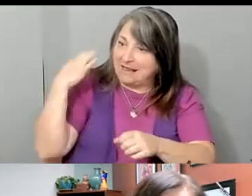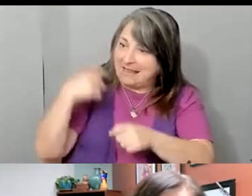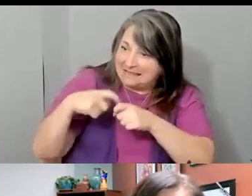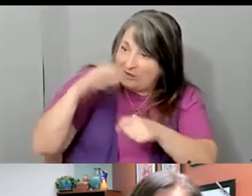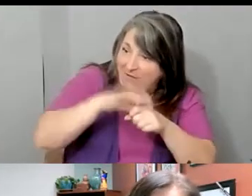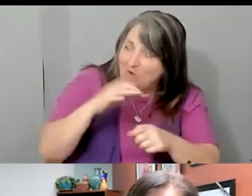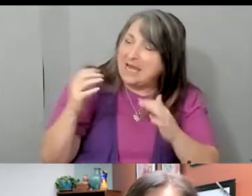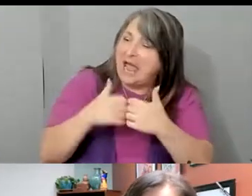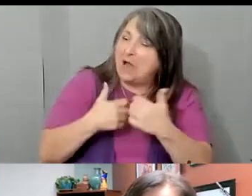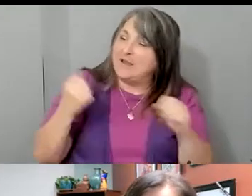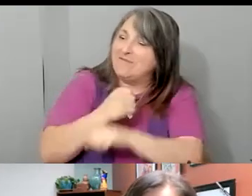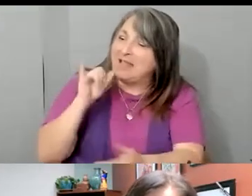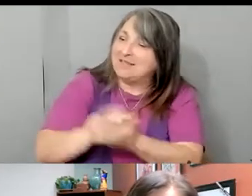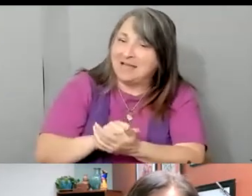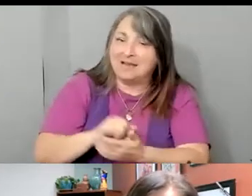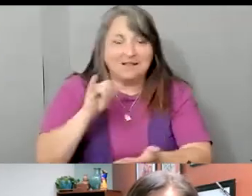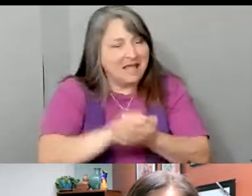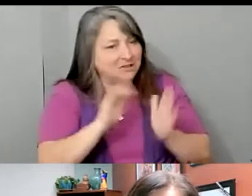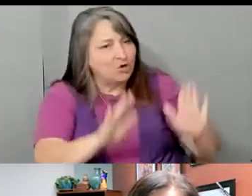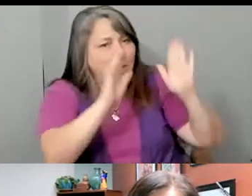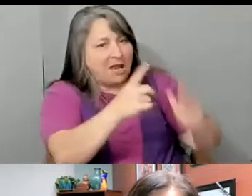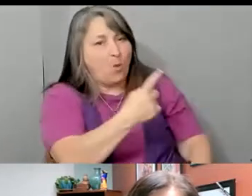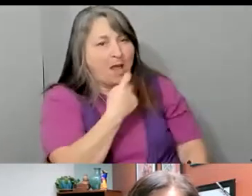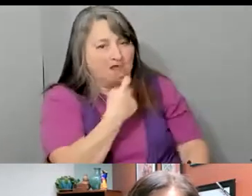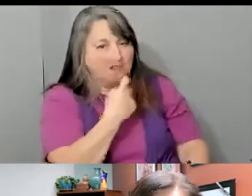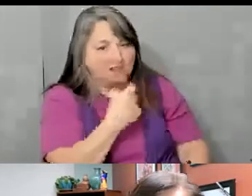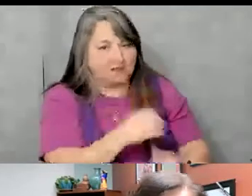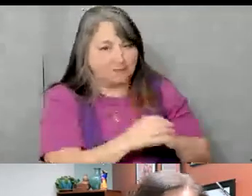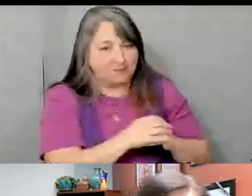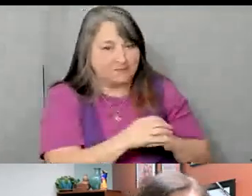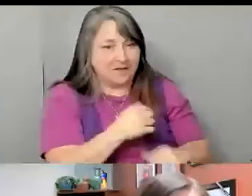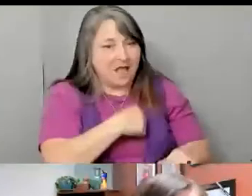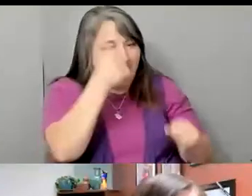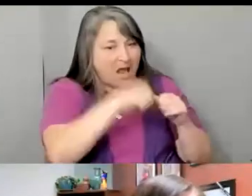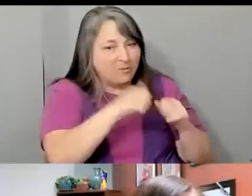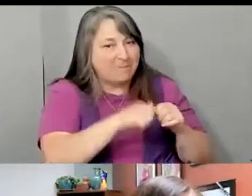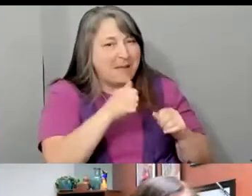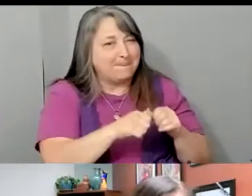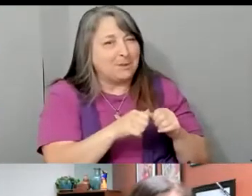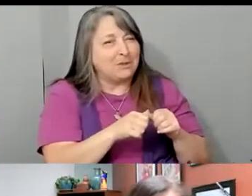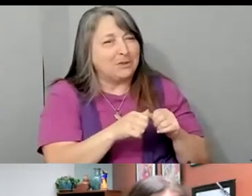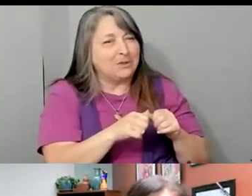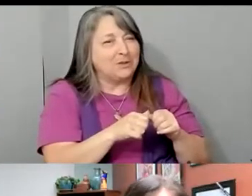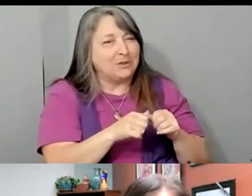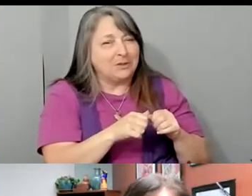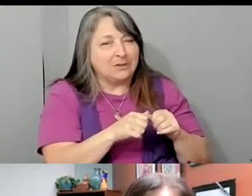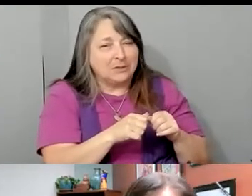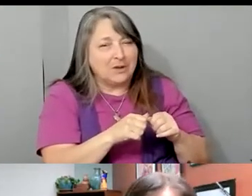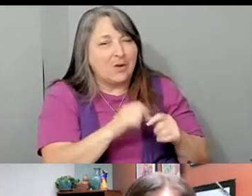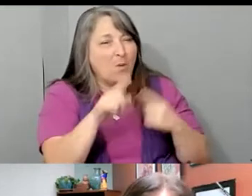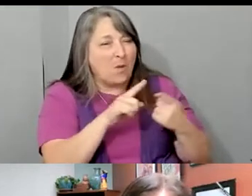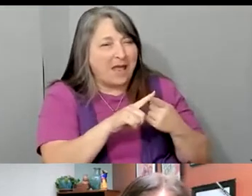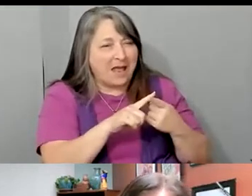yeah, so I think it's a great question. You I think, you know, I remember back when the vaccines were first introduced,